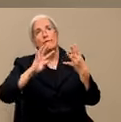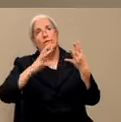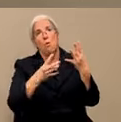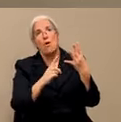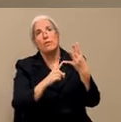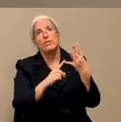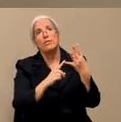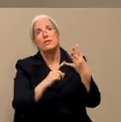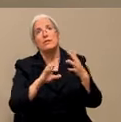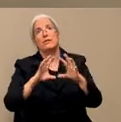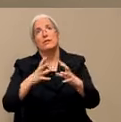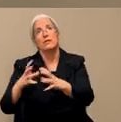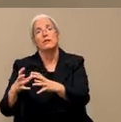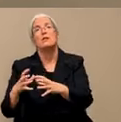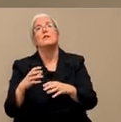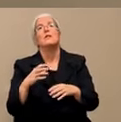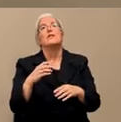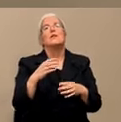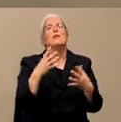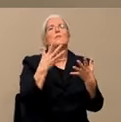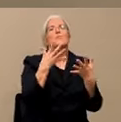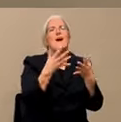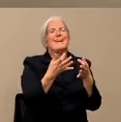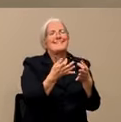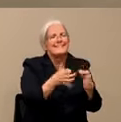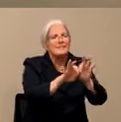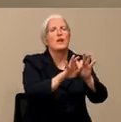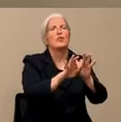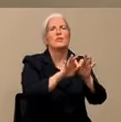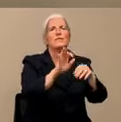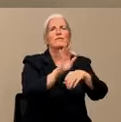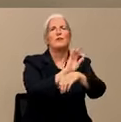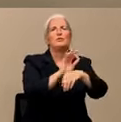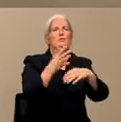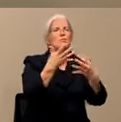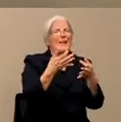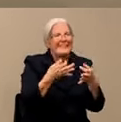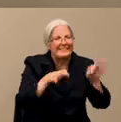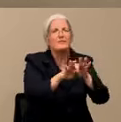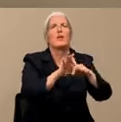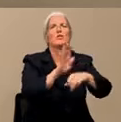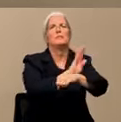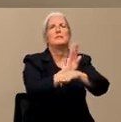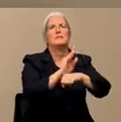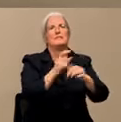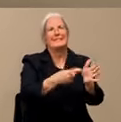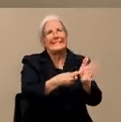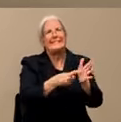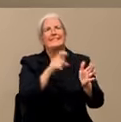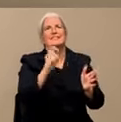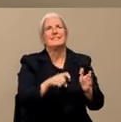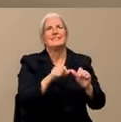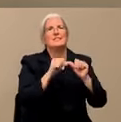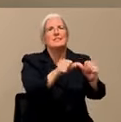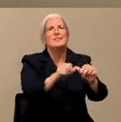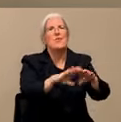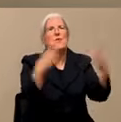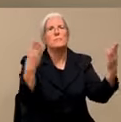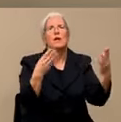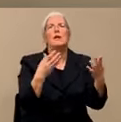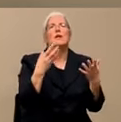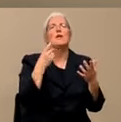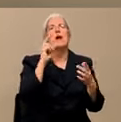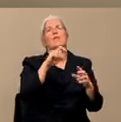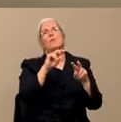or the essential functions. And with that we have to reference the state's website with the 16 essential